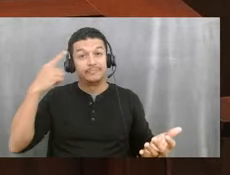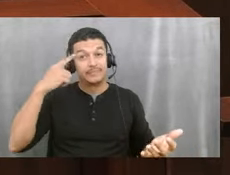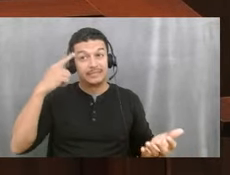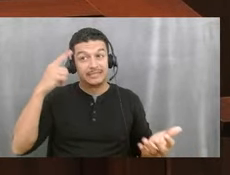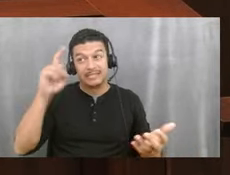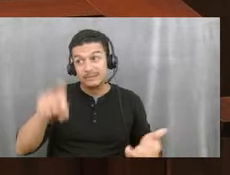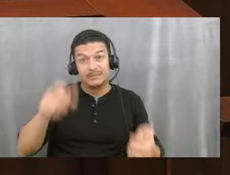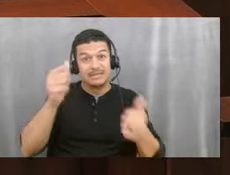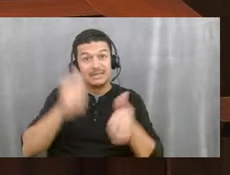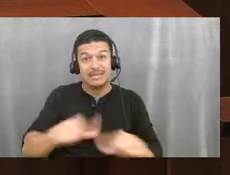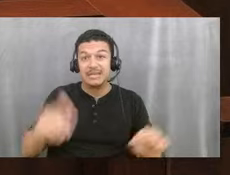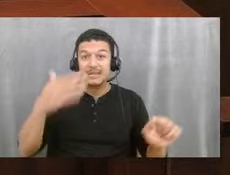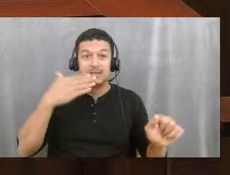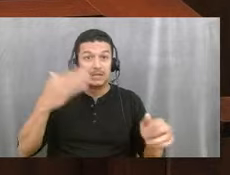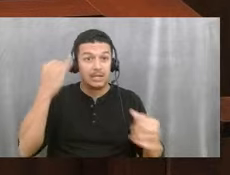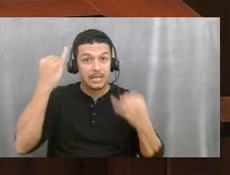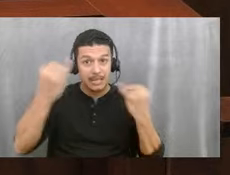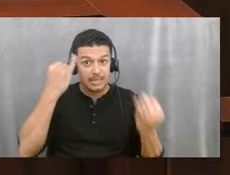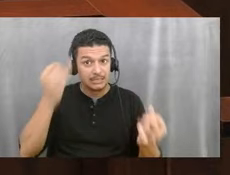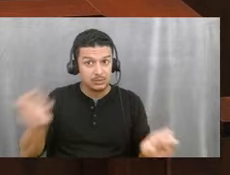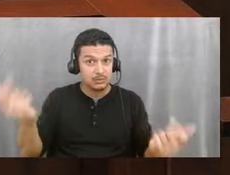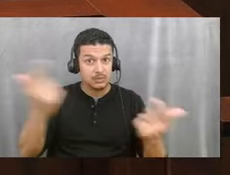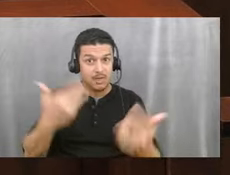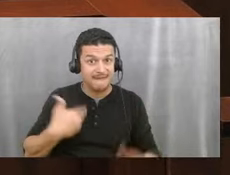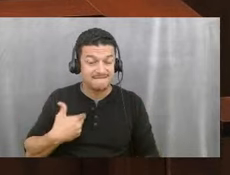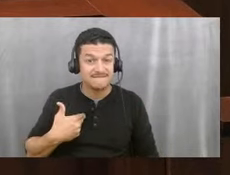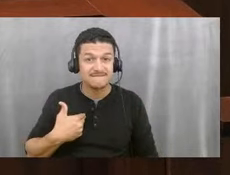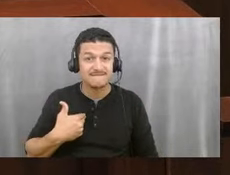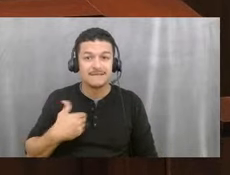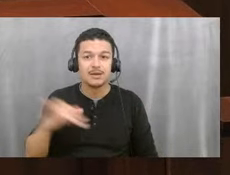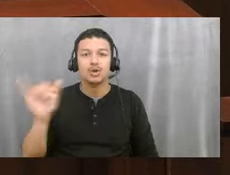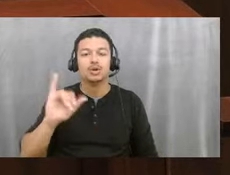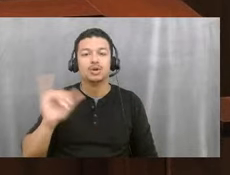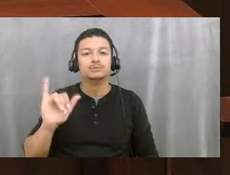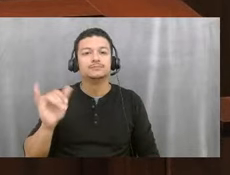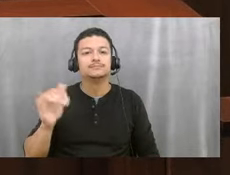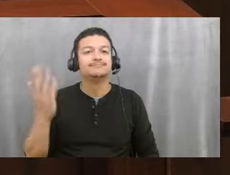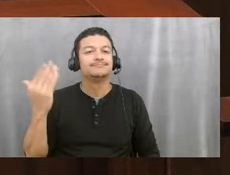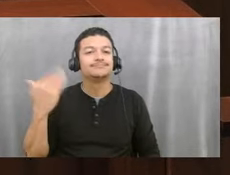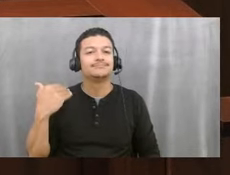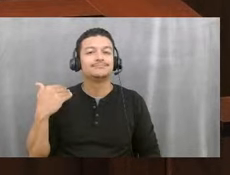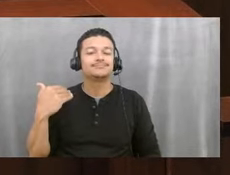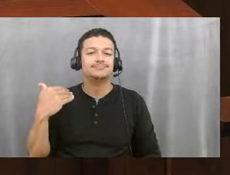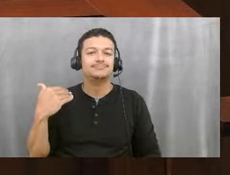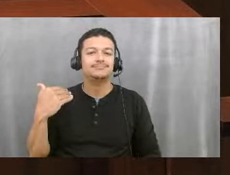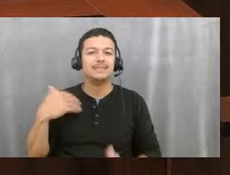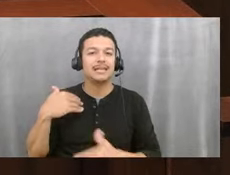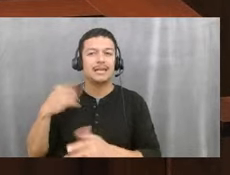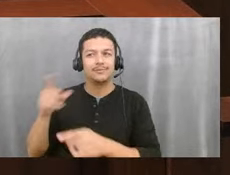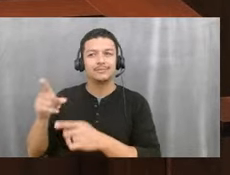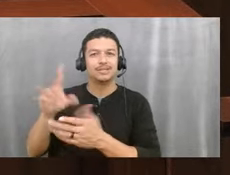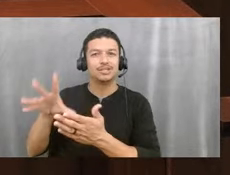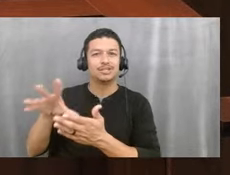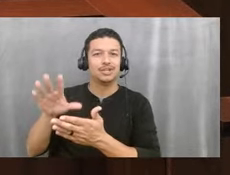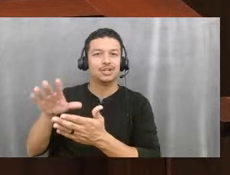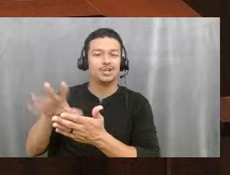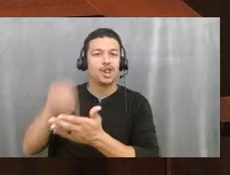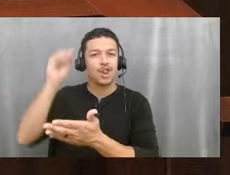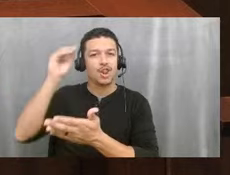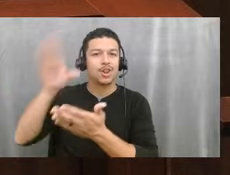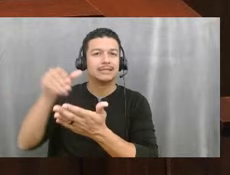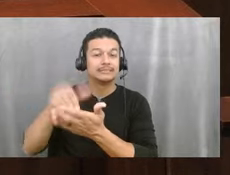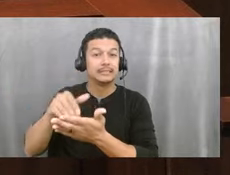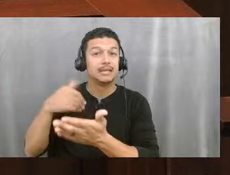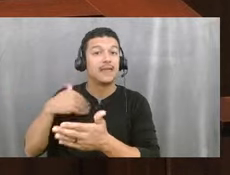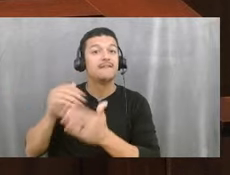has for this. Also, I was just at Milagro Center before I came here and they do an afterschool program that serves some of the children here in